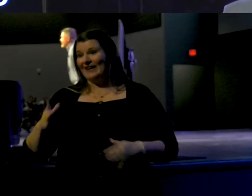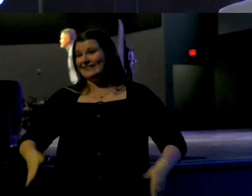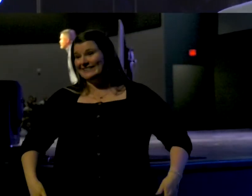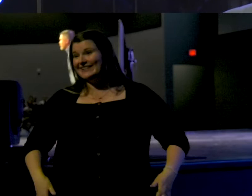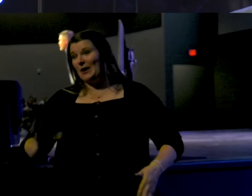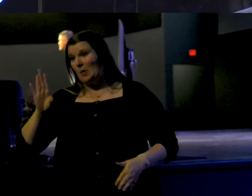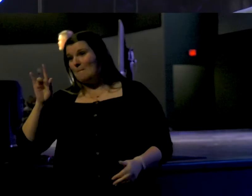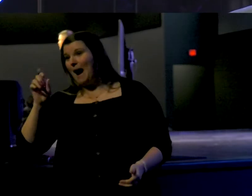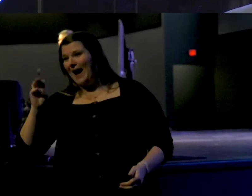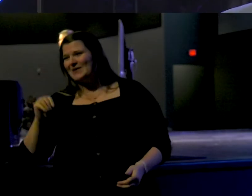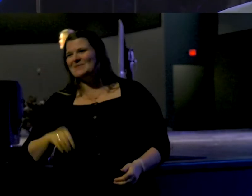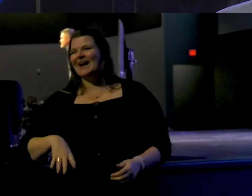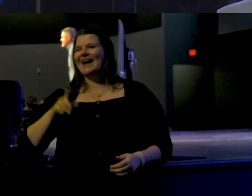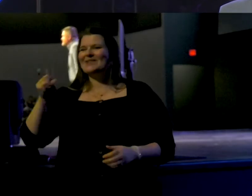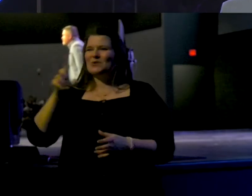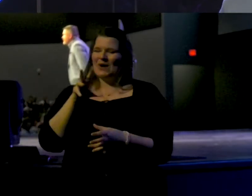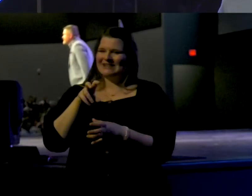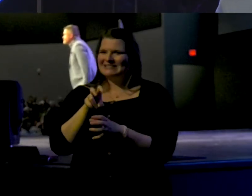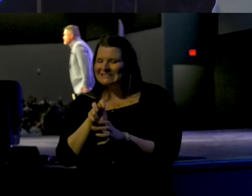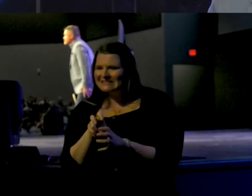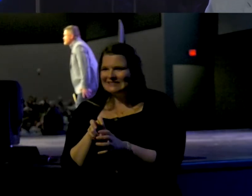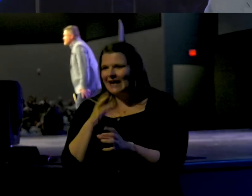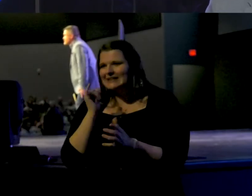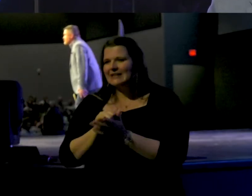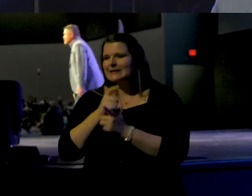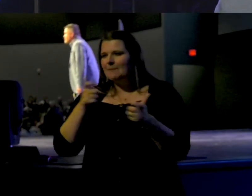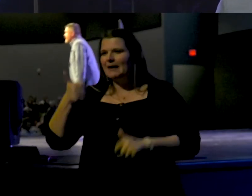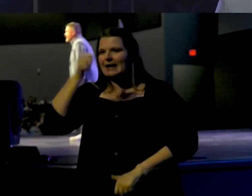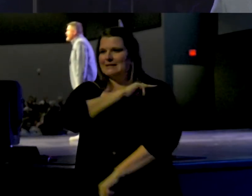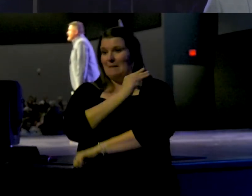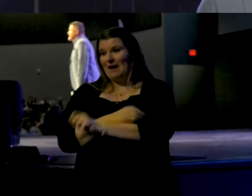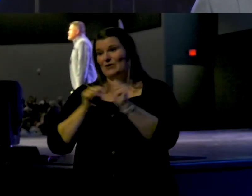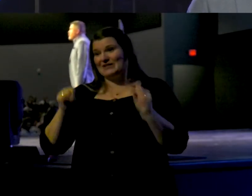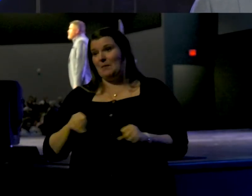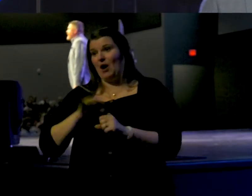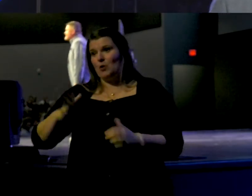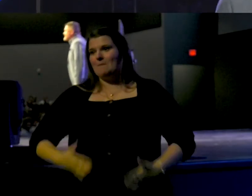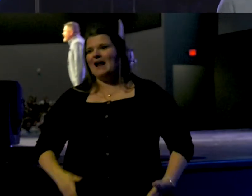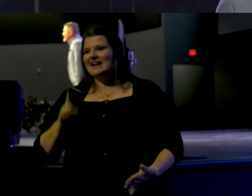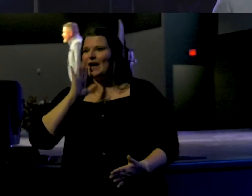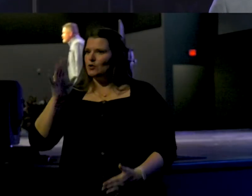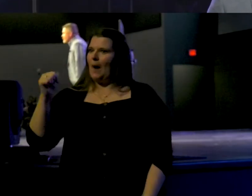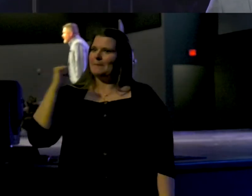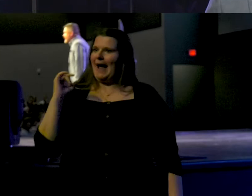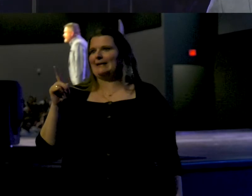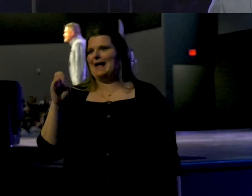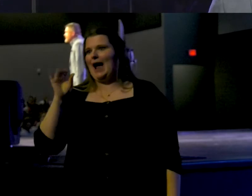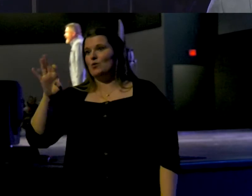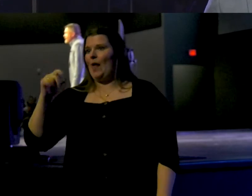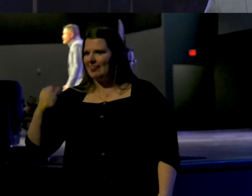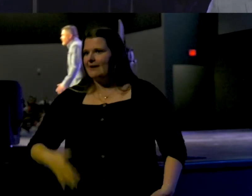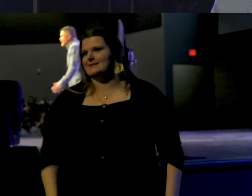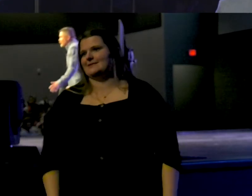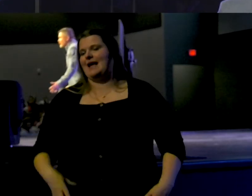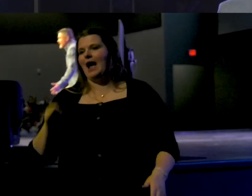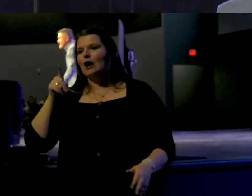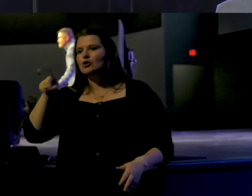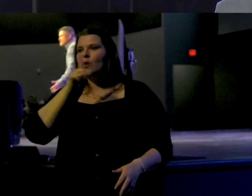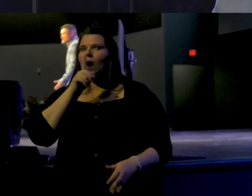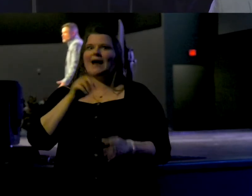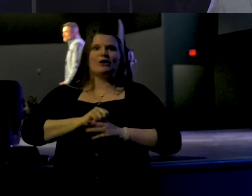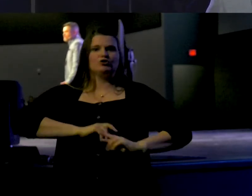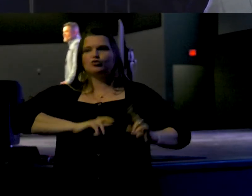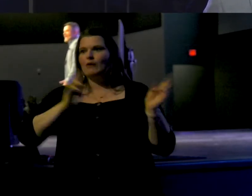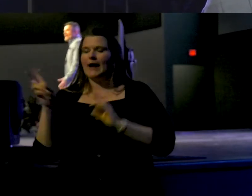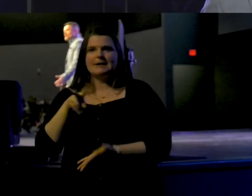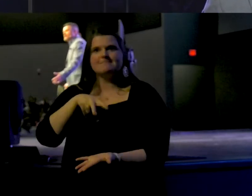You engage the largest part of you because that is the biggest muscle system in your body is your backside and your legs. And you are in a ready